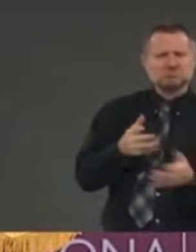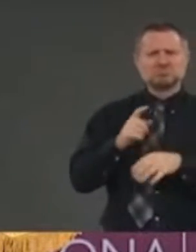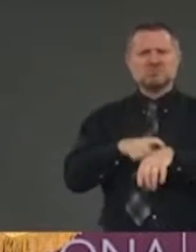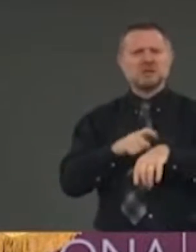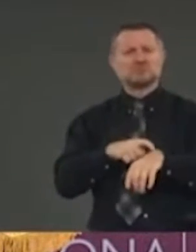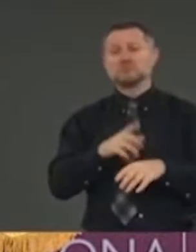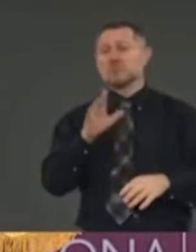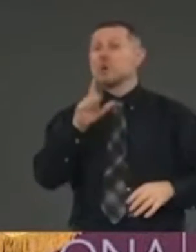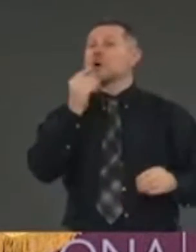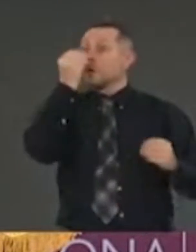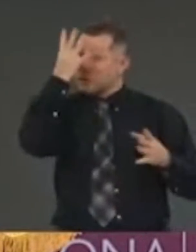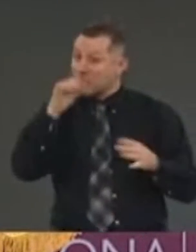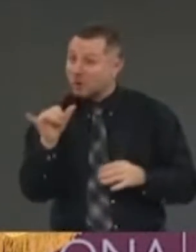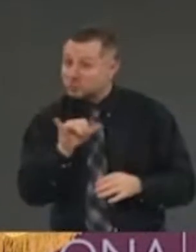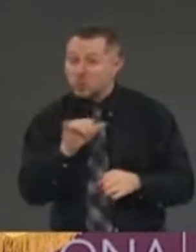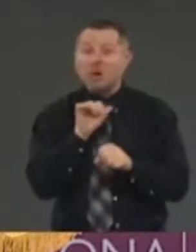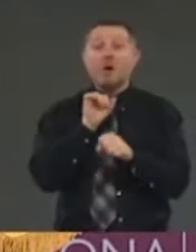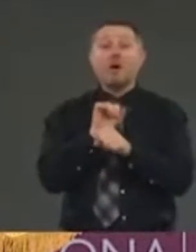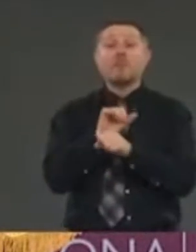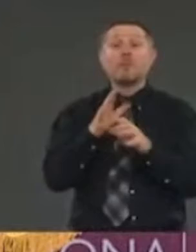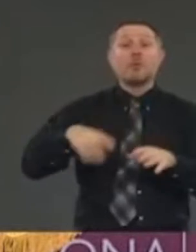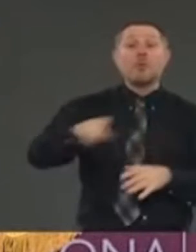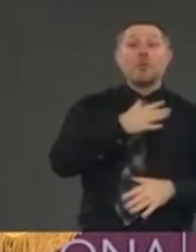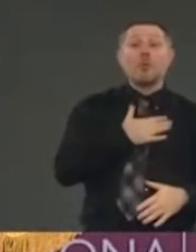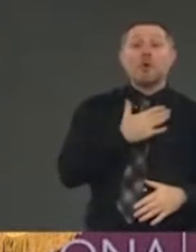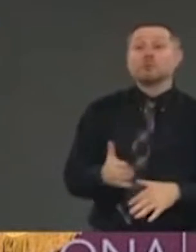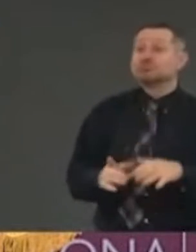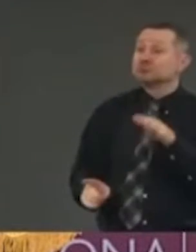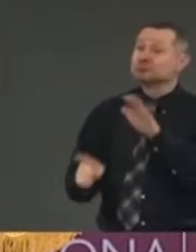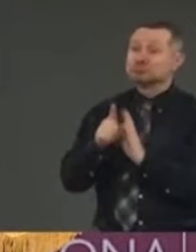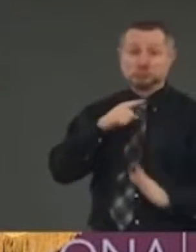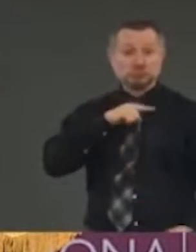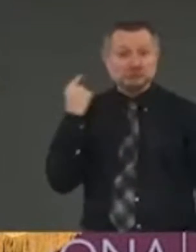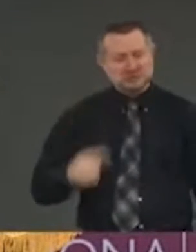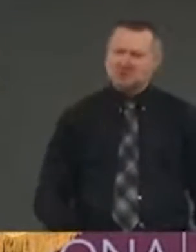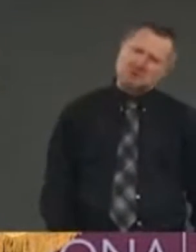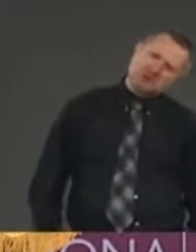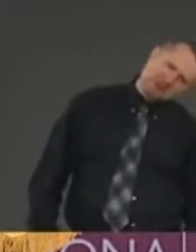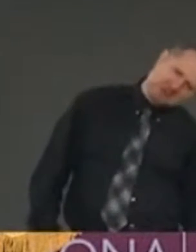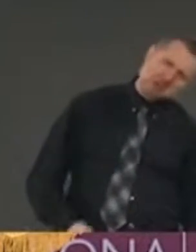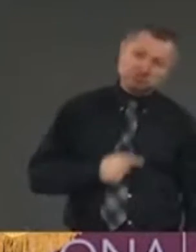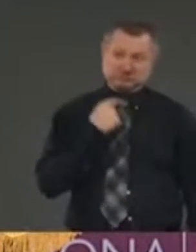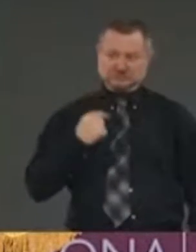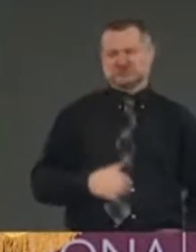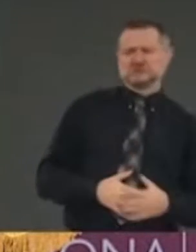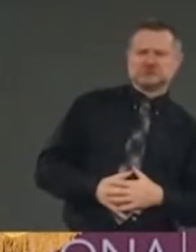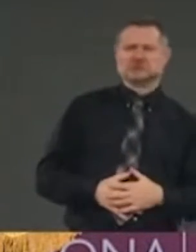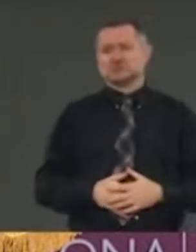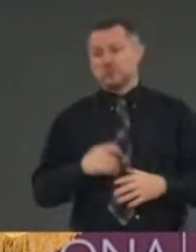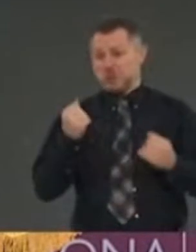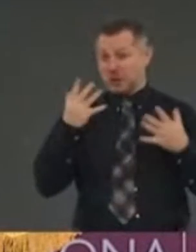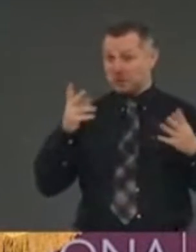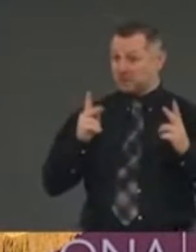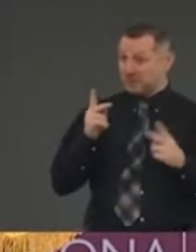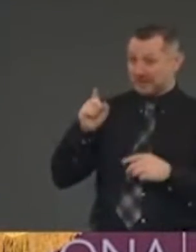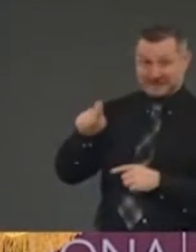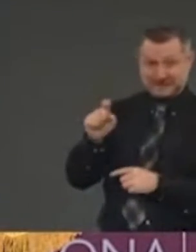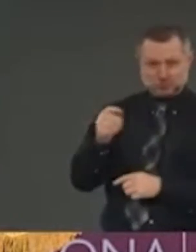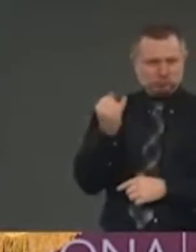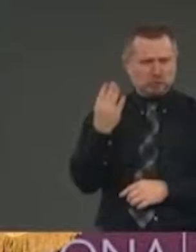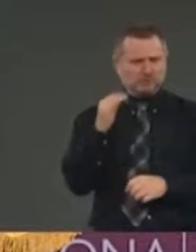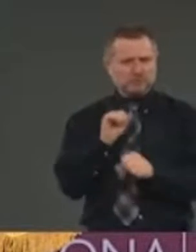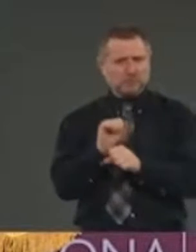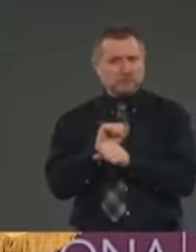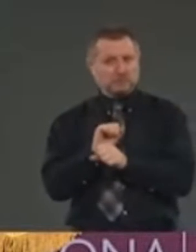otherwise. You know, the market works here. People want to work. People need jobs. But they're not putting